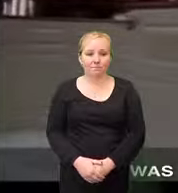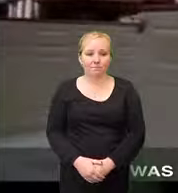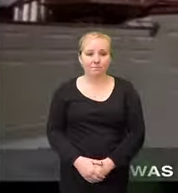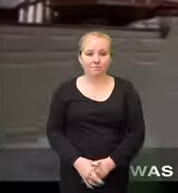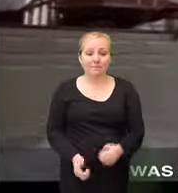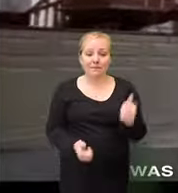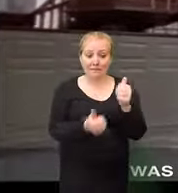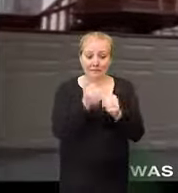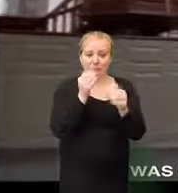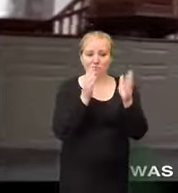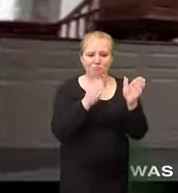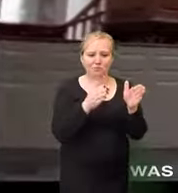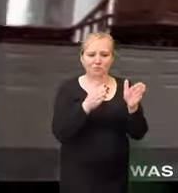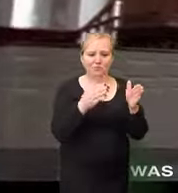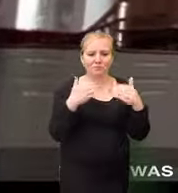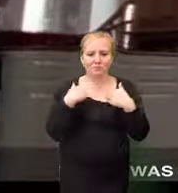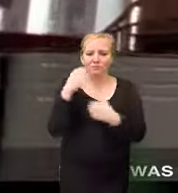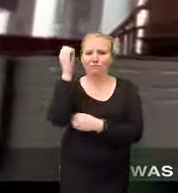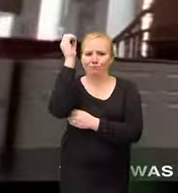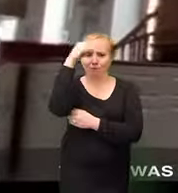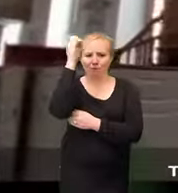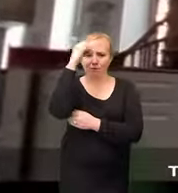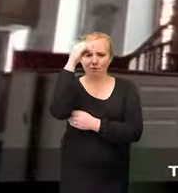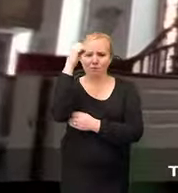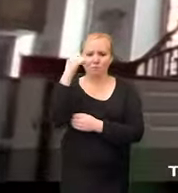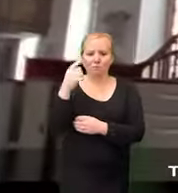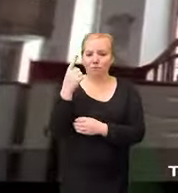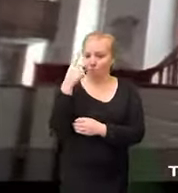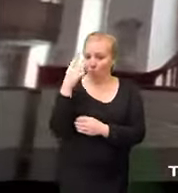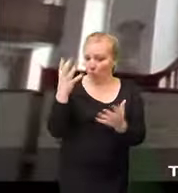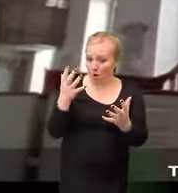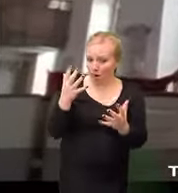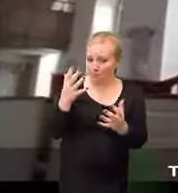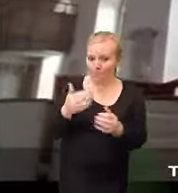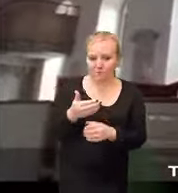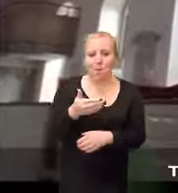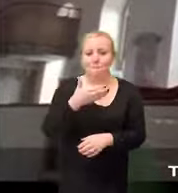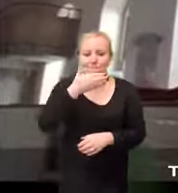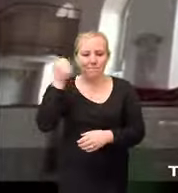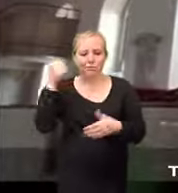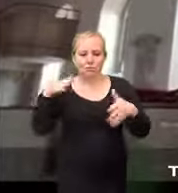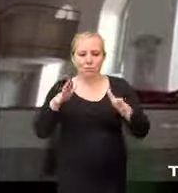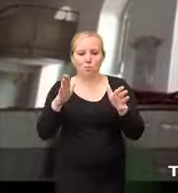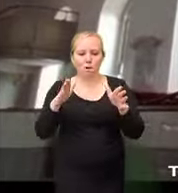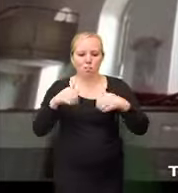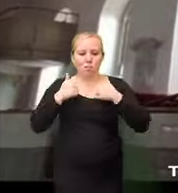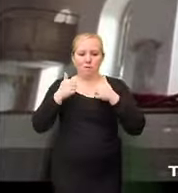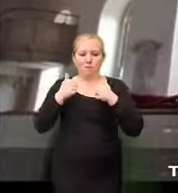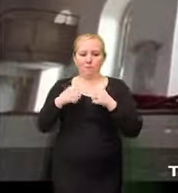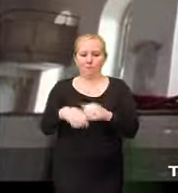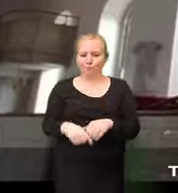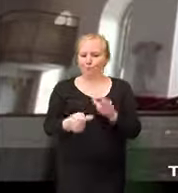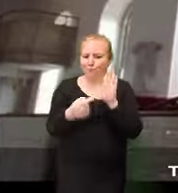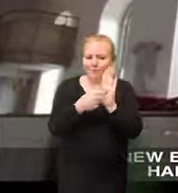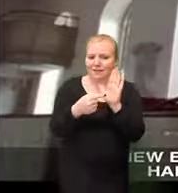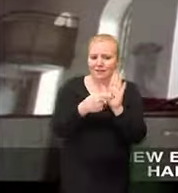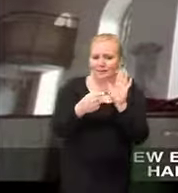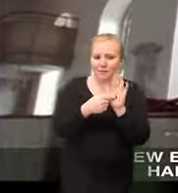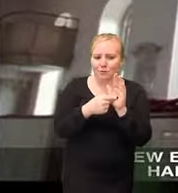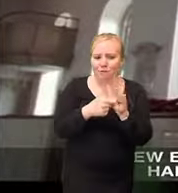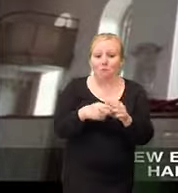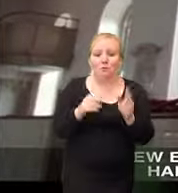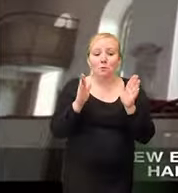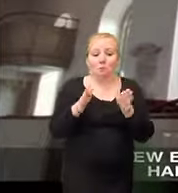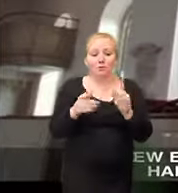there was great competition to establish your way of life as the better way of life